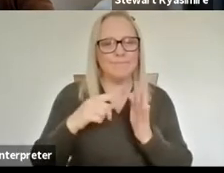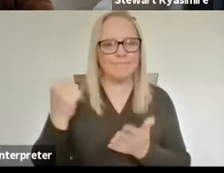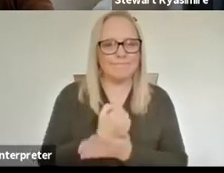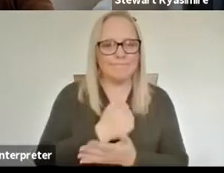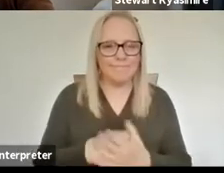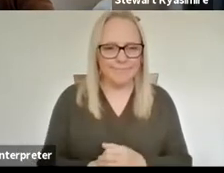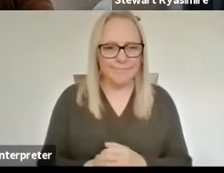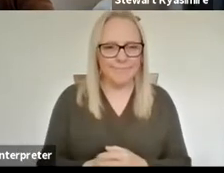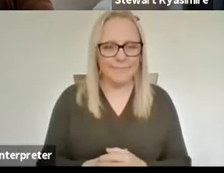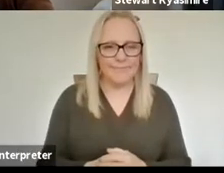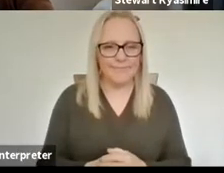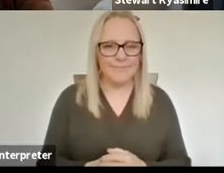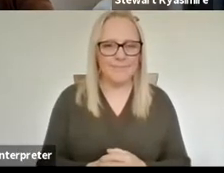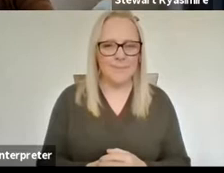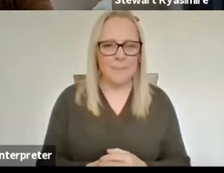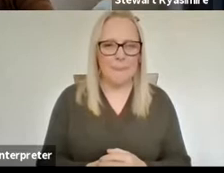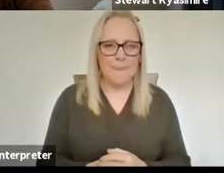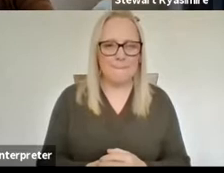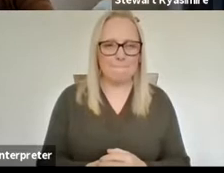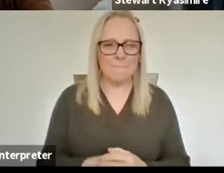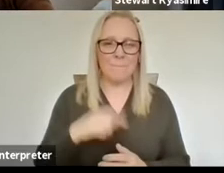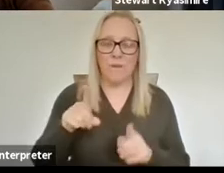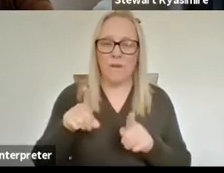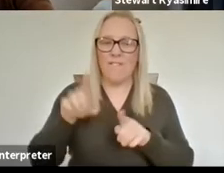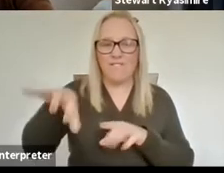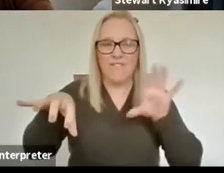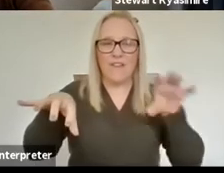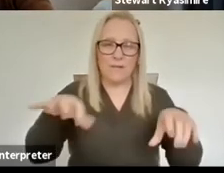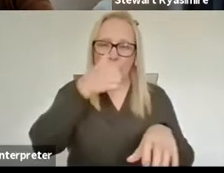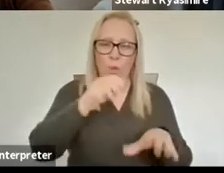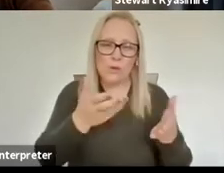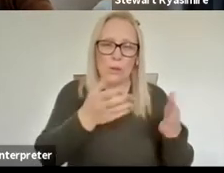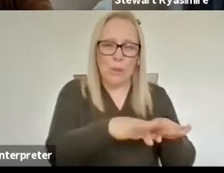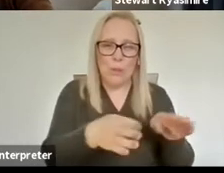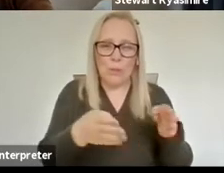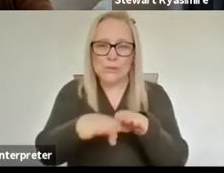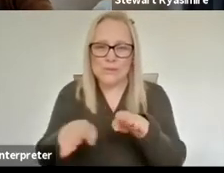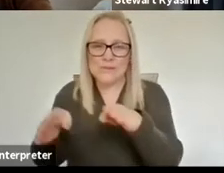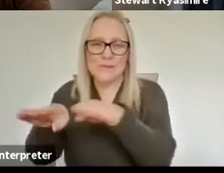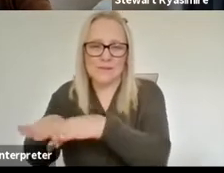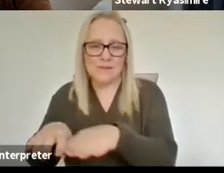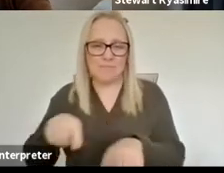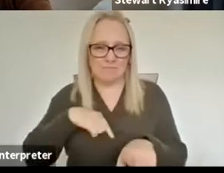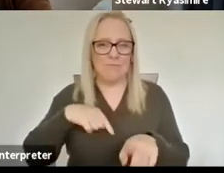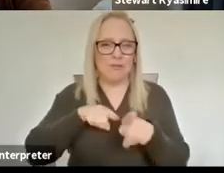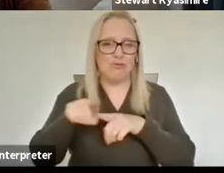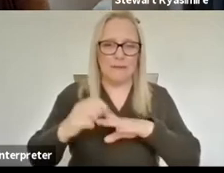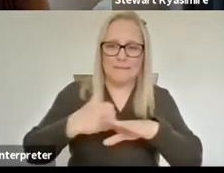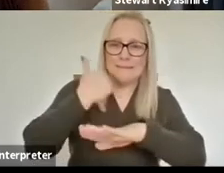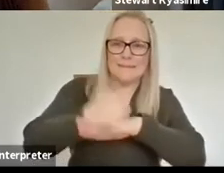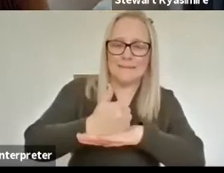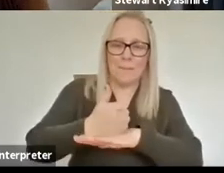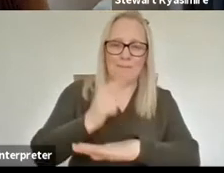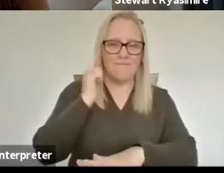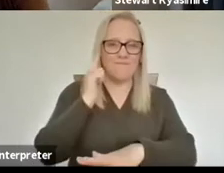the venues all closed I tried to set up a a film set in the